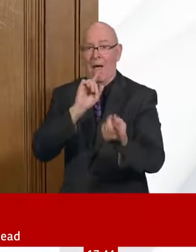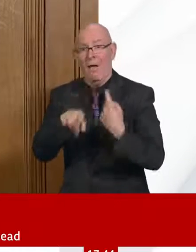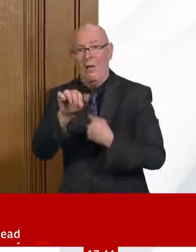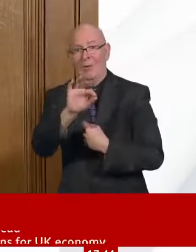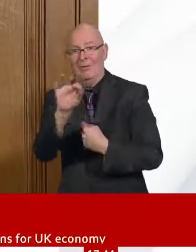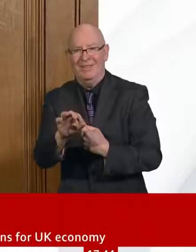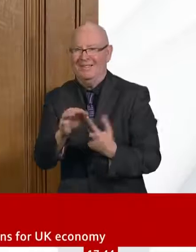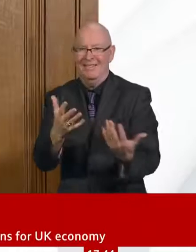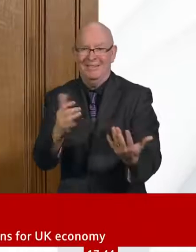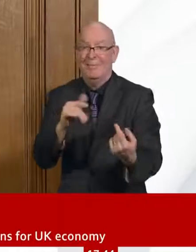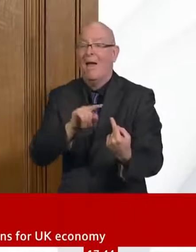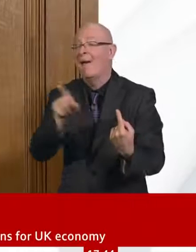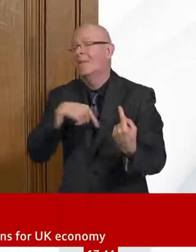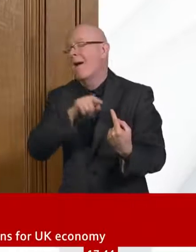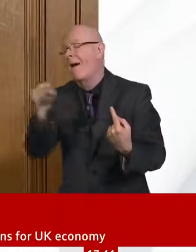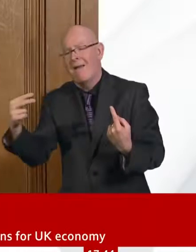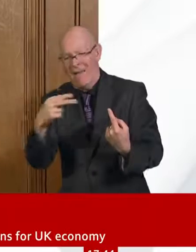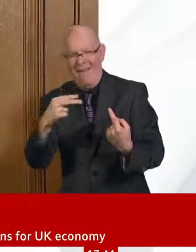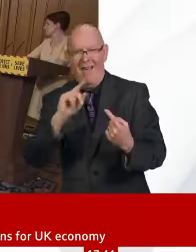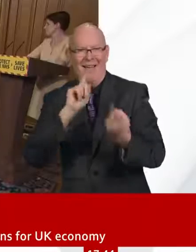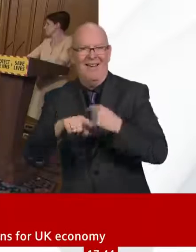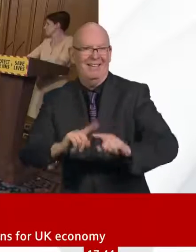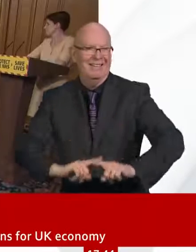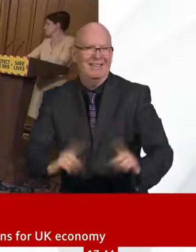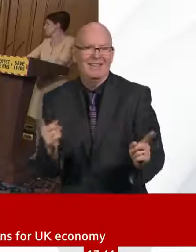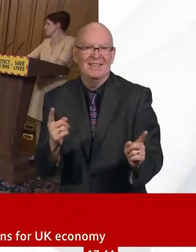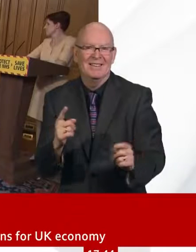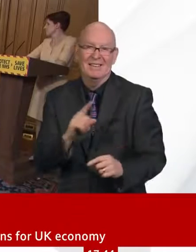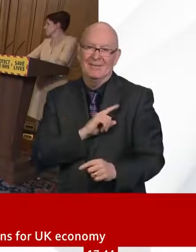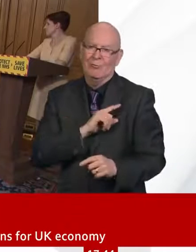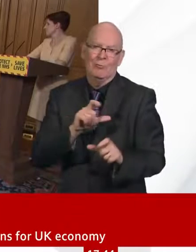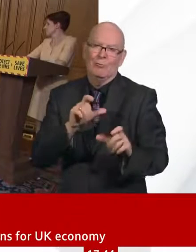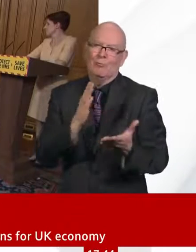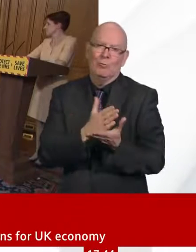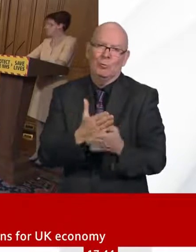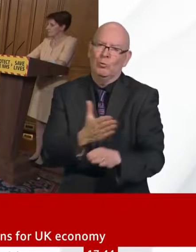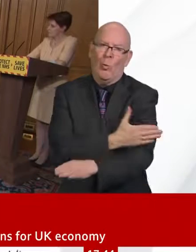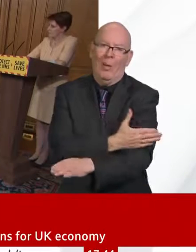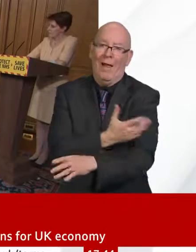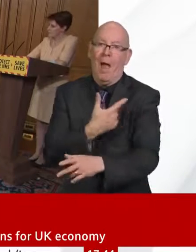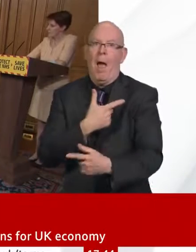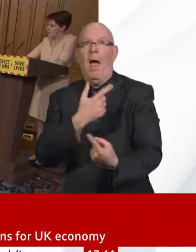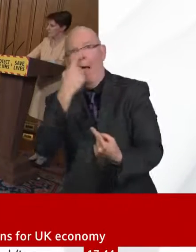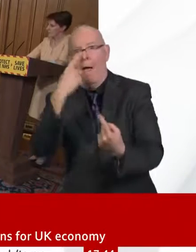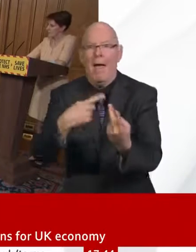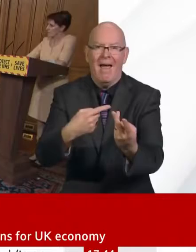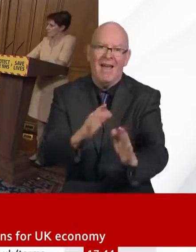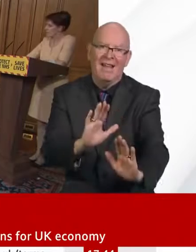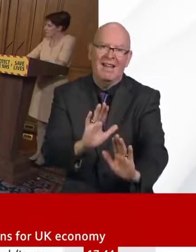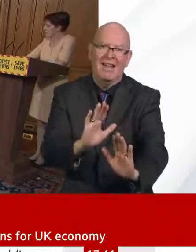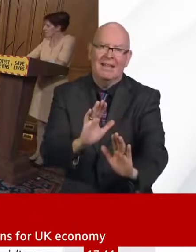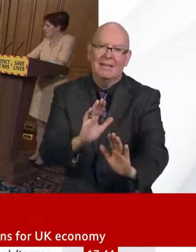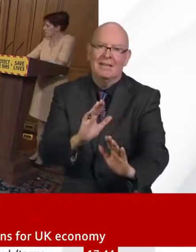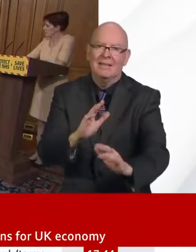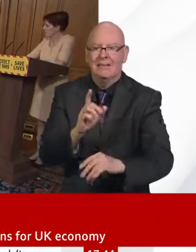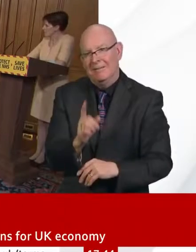way? What could we have done perhaps in another way? Thank you, Steve. I if I might just add on that, I think we're all dealing,